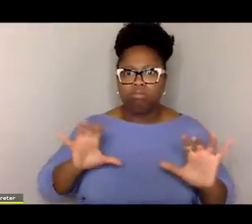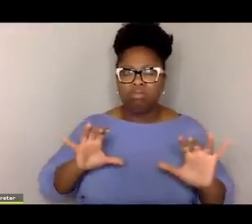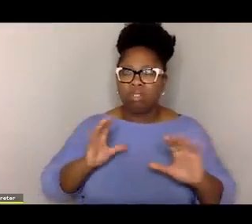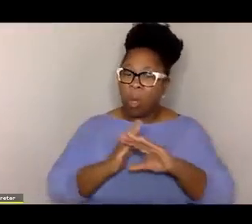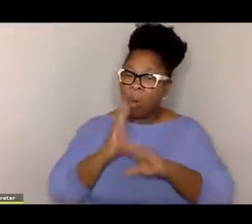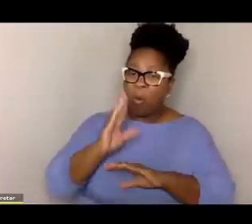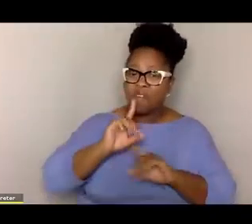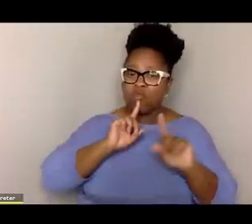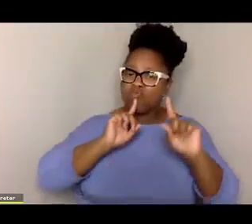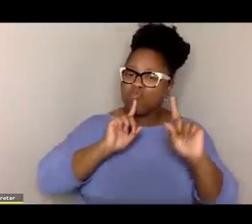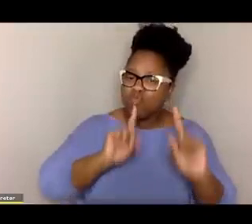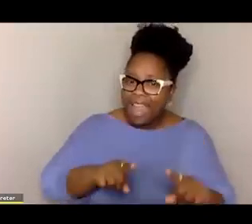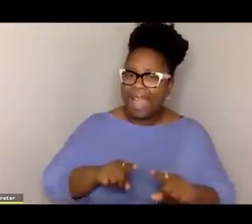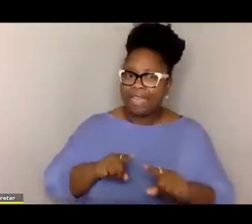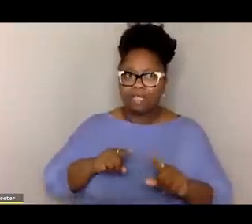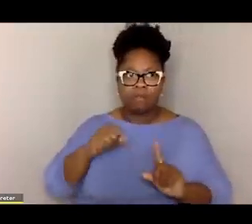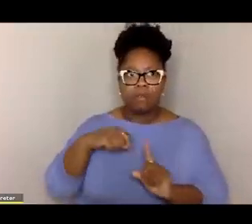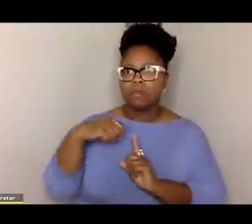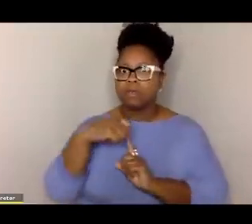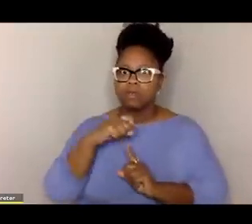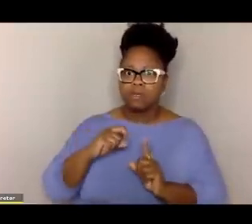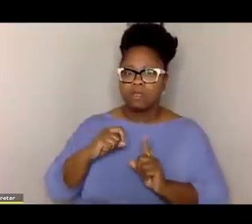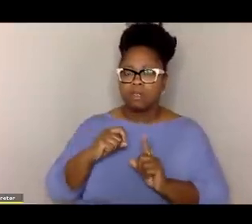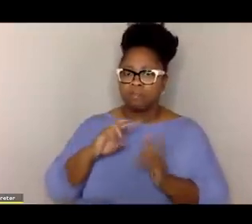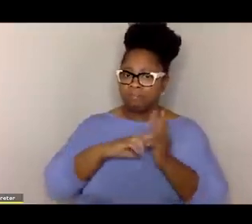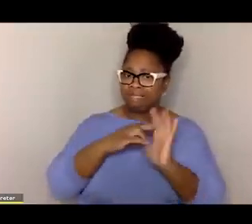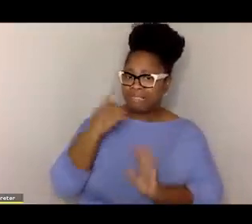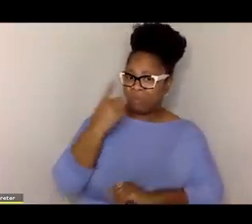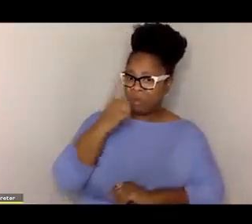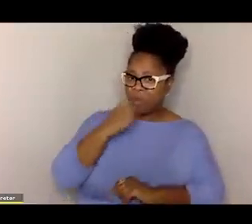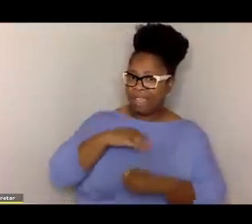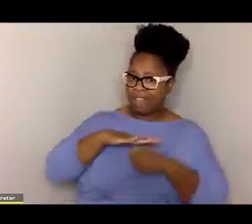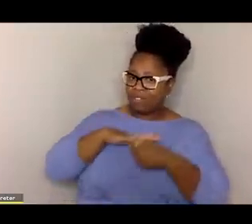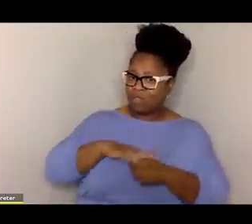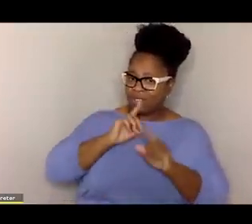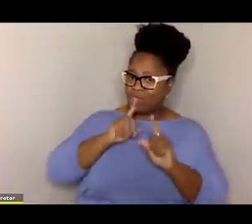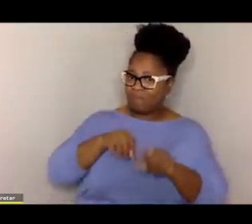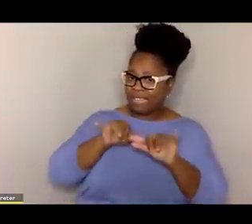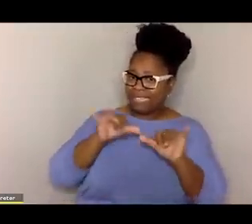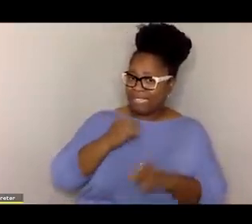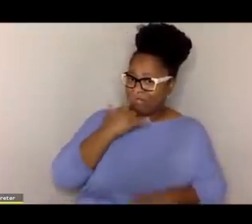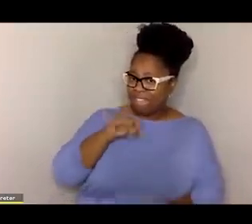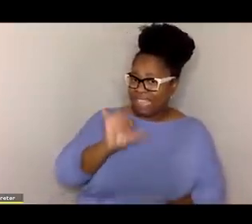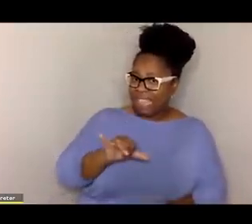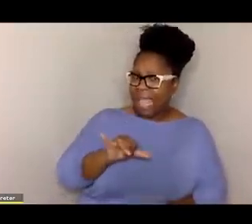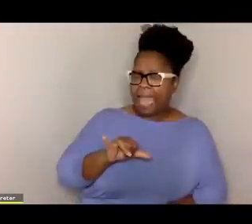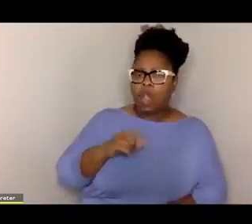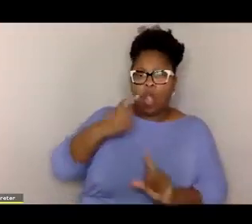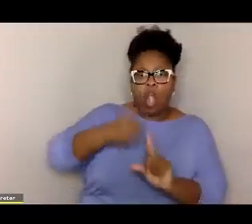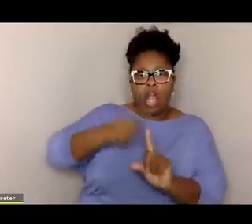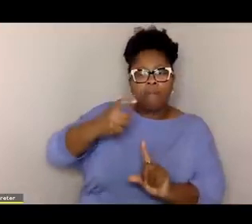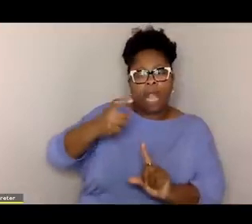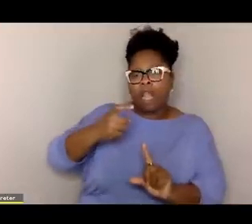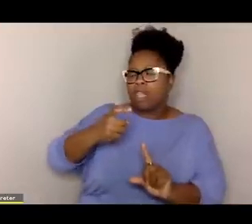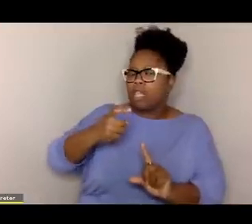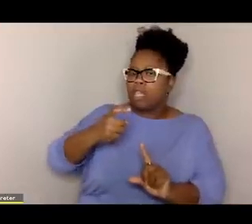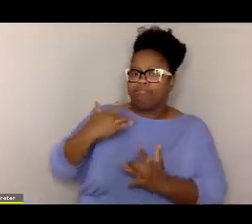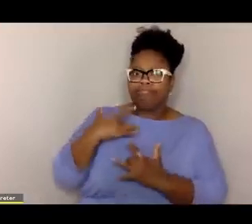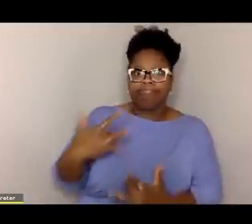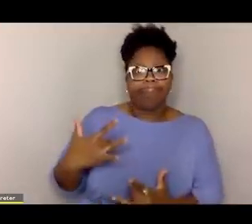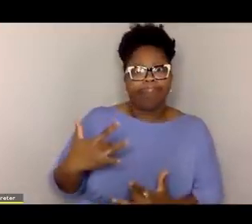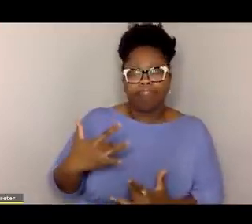up, and then it's overly reactive. And so what will happen is somebody who has a stress response system like that is going to have a